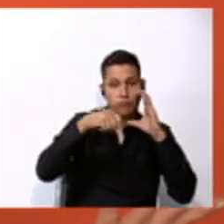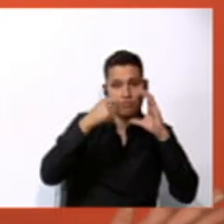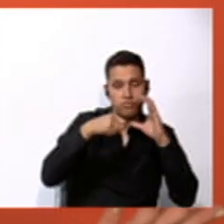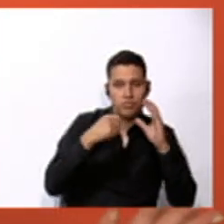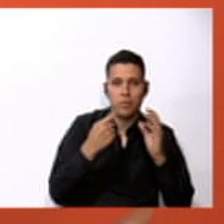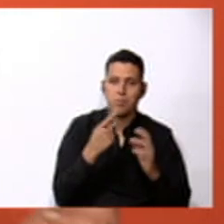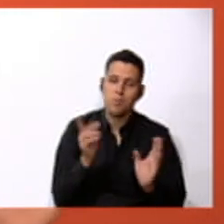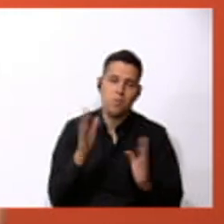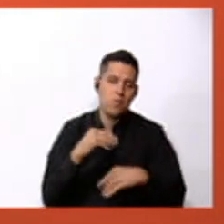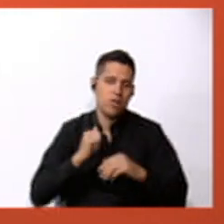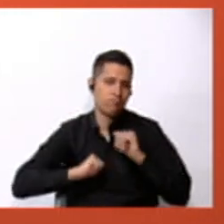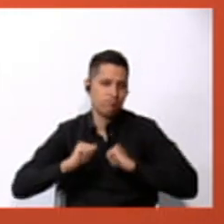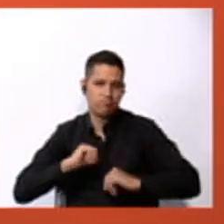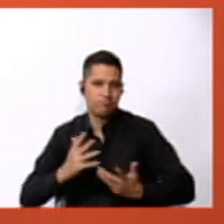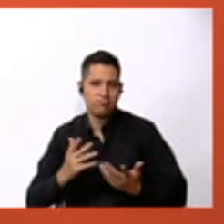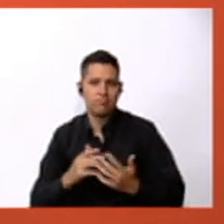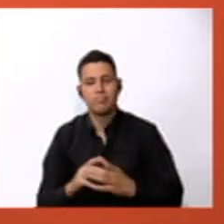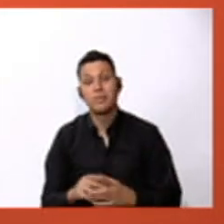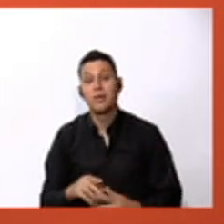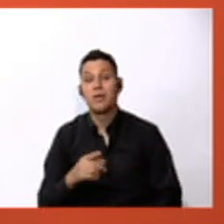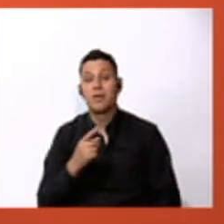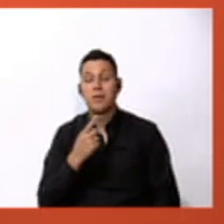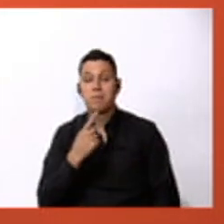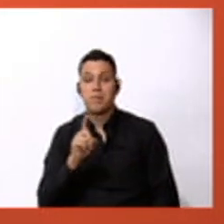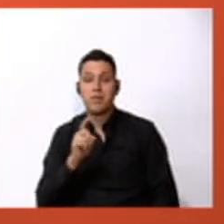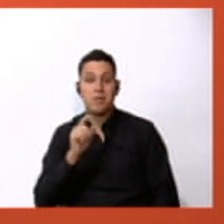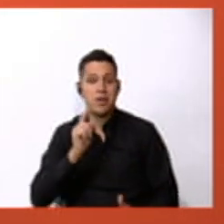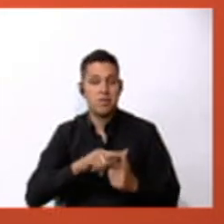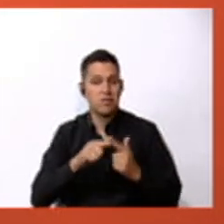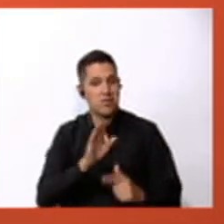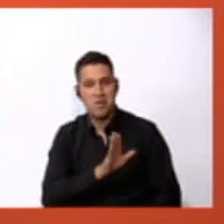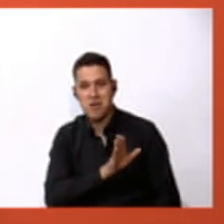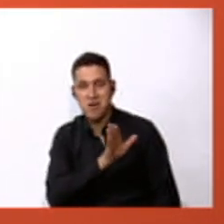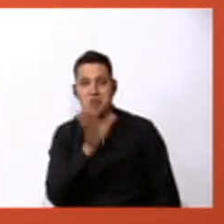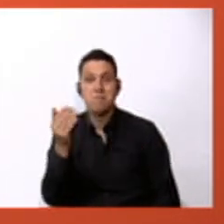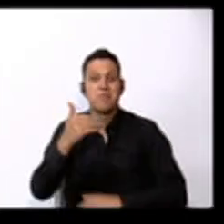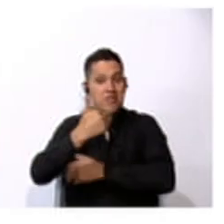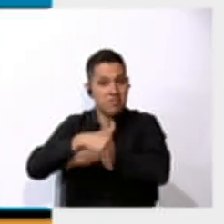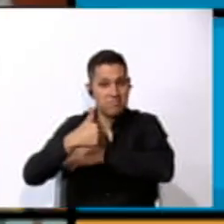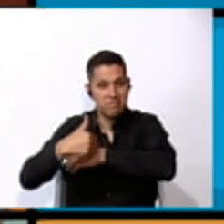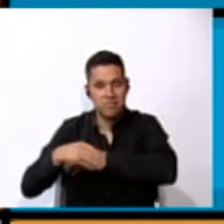well now I want to see how to get to the bakery see ya bye